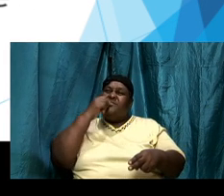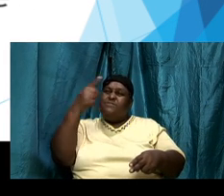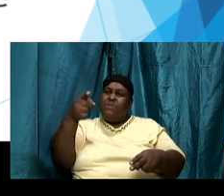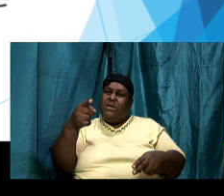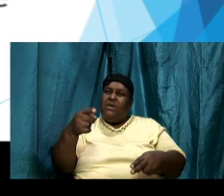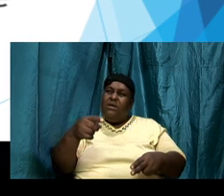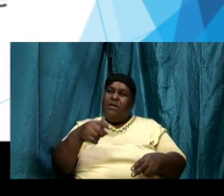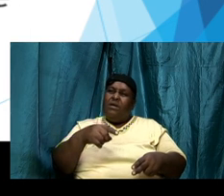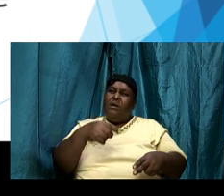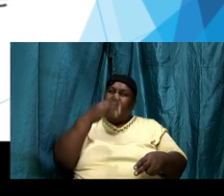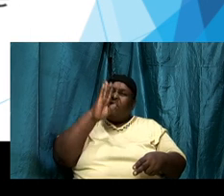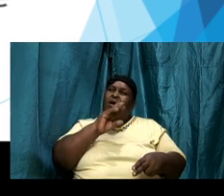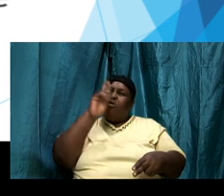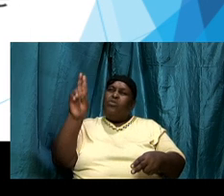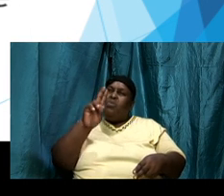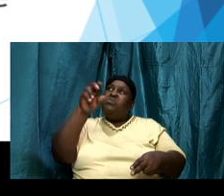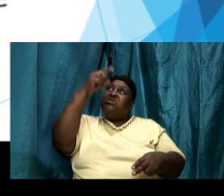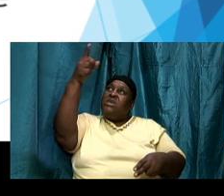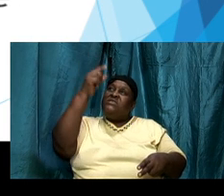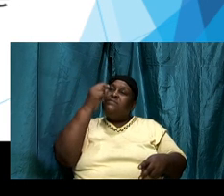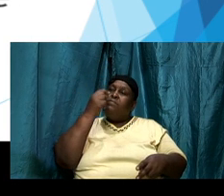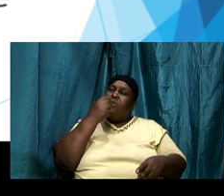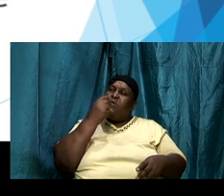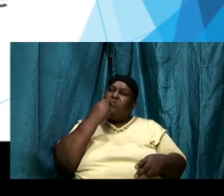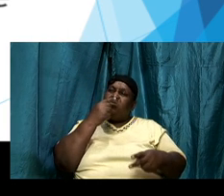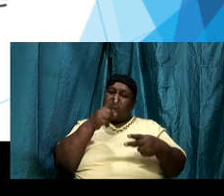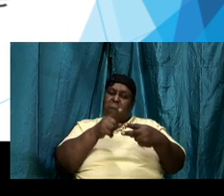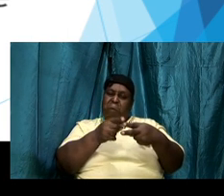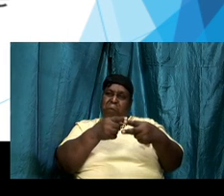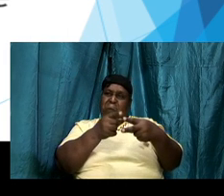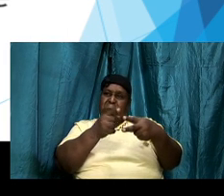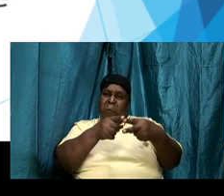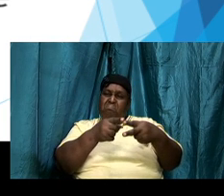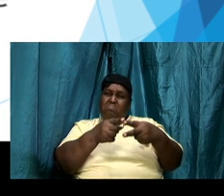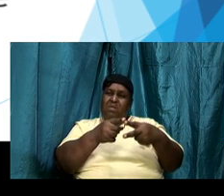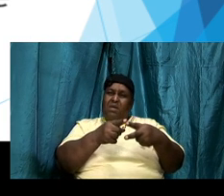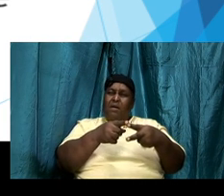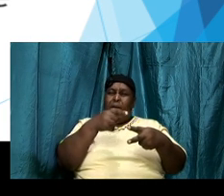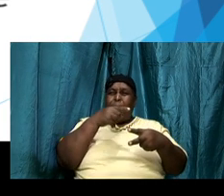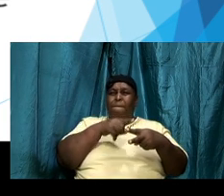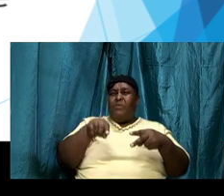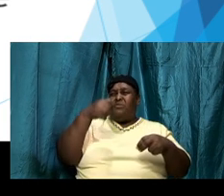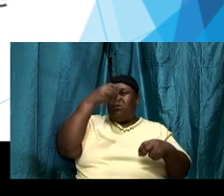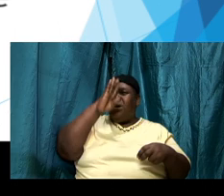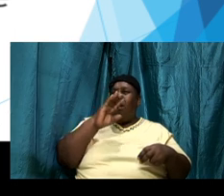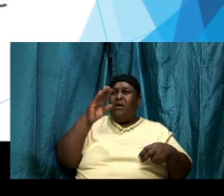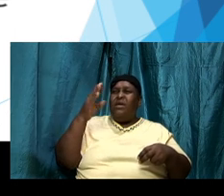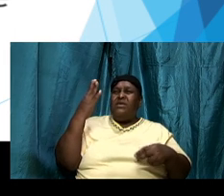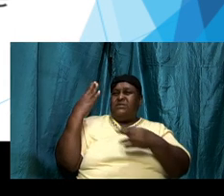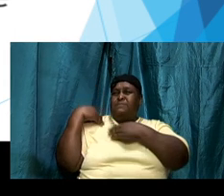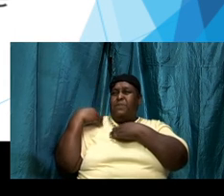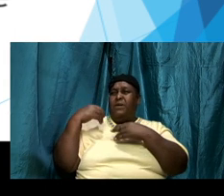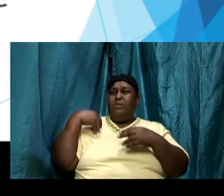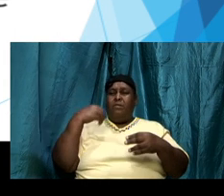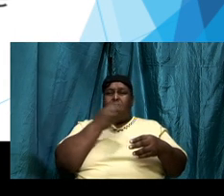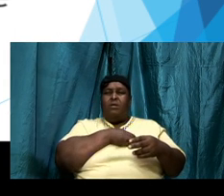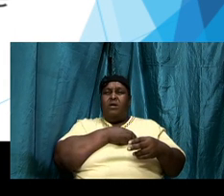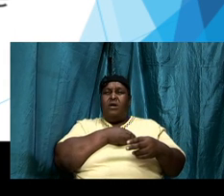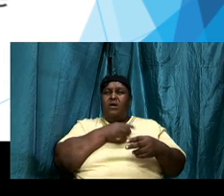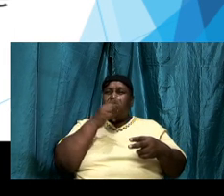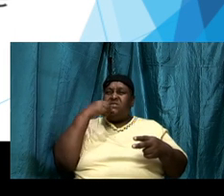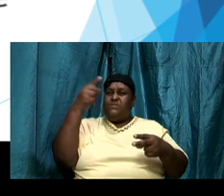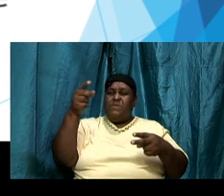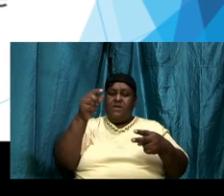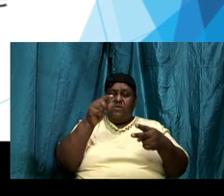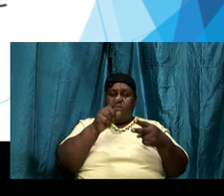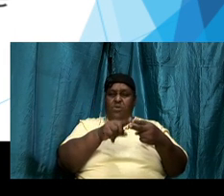used his mouth but God also expects us to speak it and we must also use our mouth so the